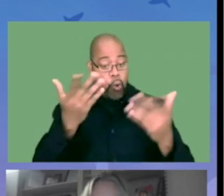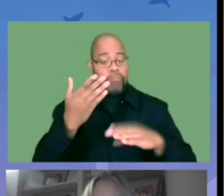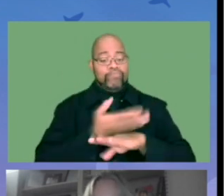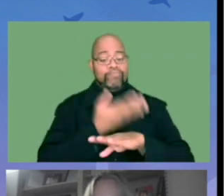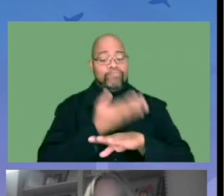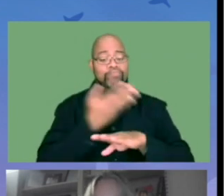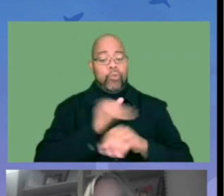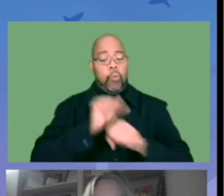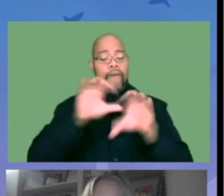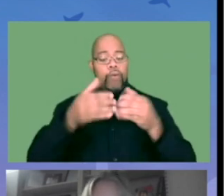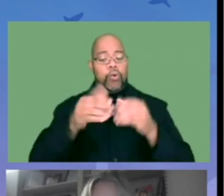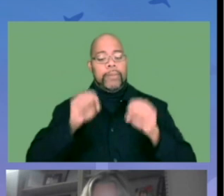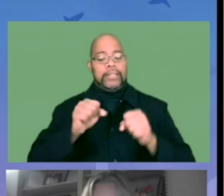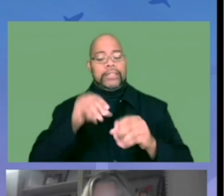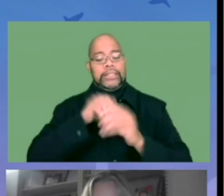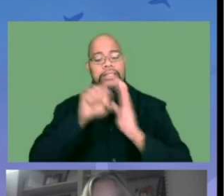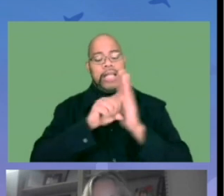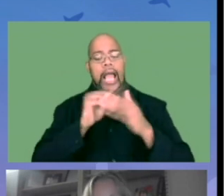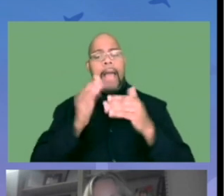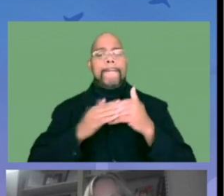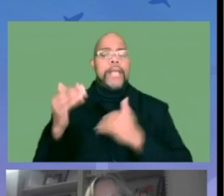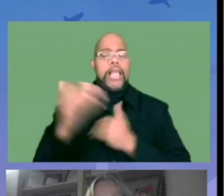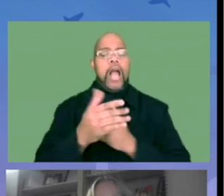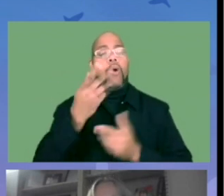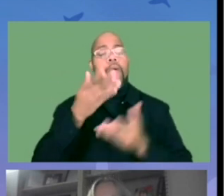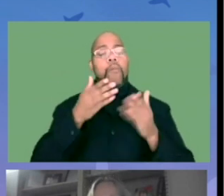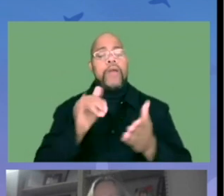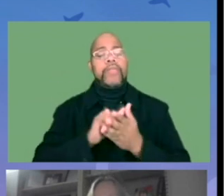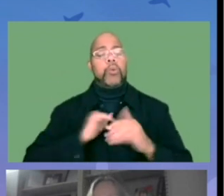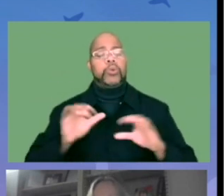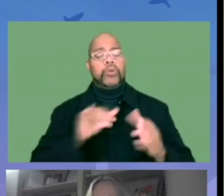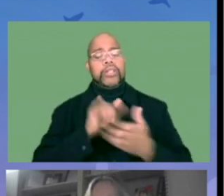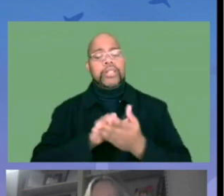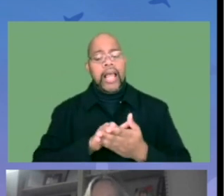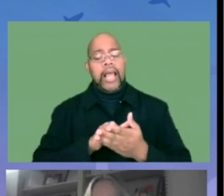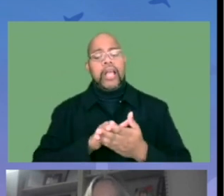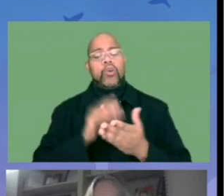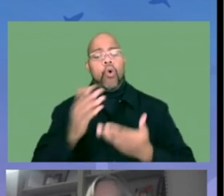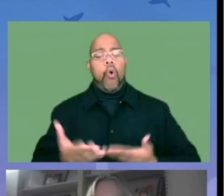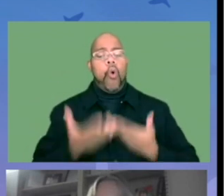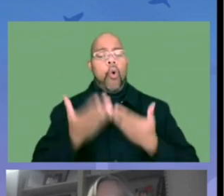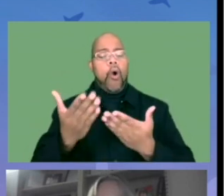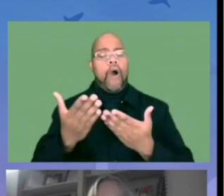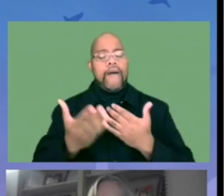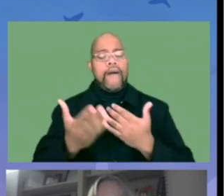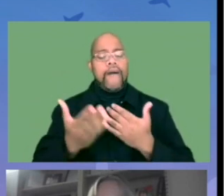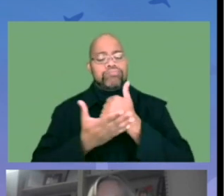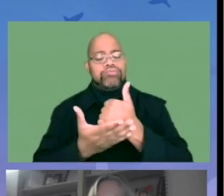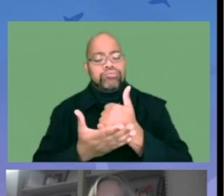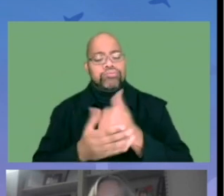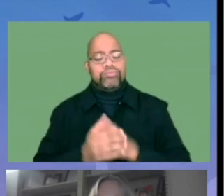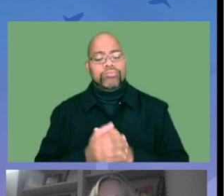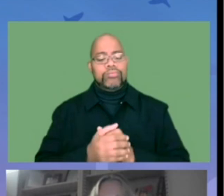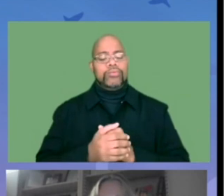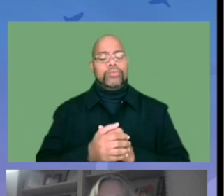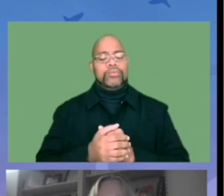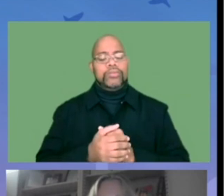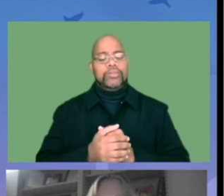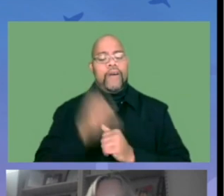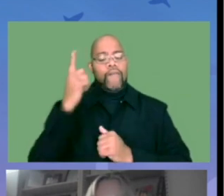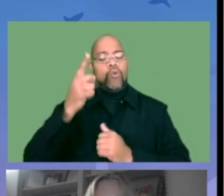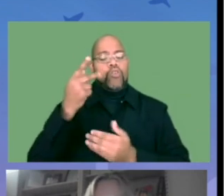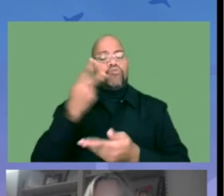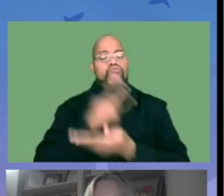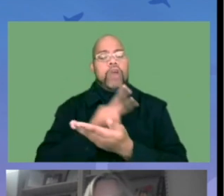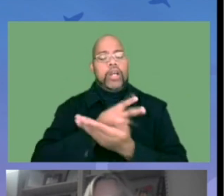stigma. And so that will be coming out in the fall. And then finally, we have our clinical service arm. And we have